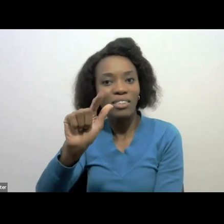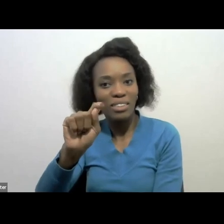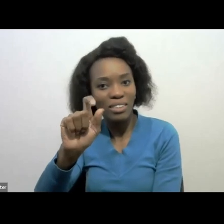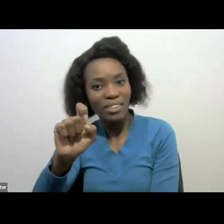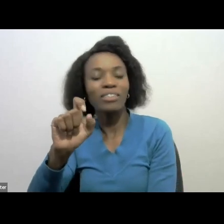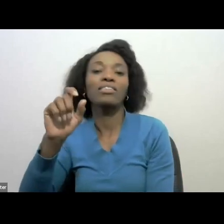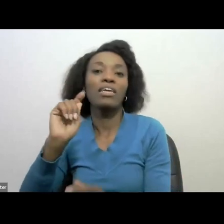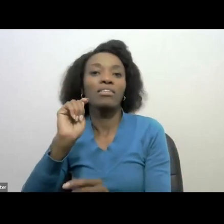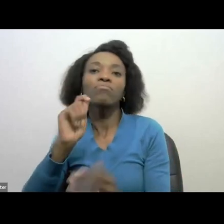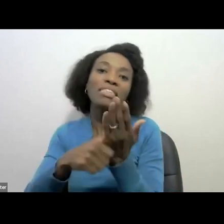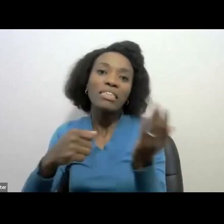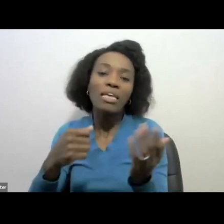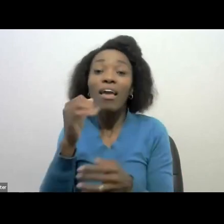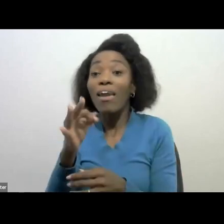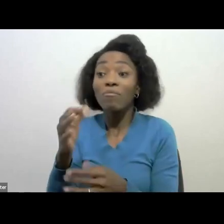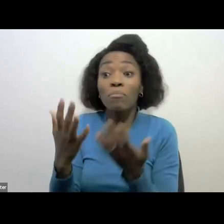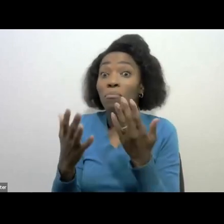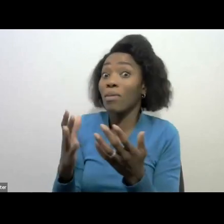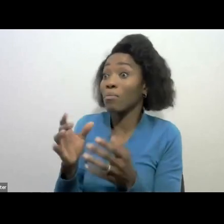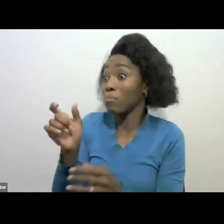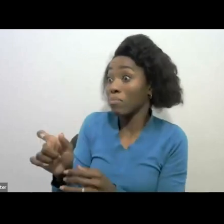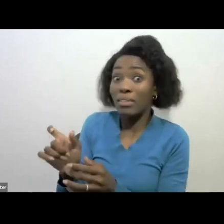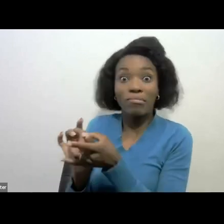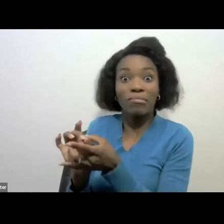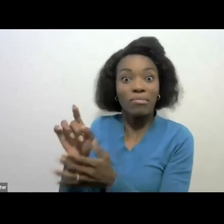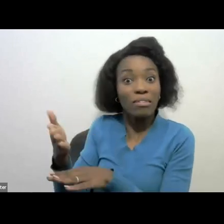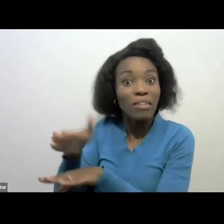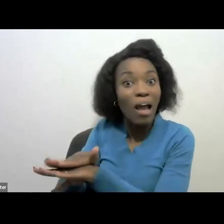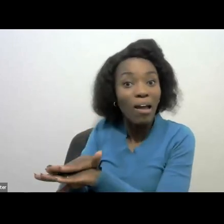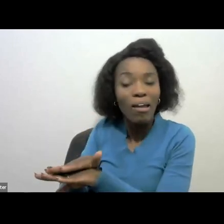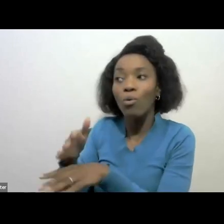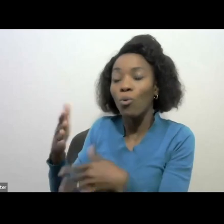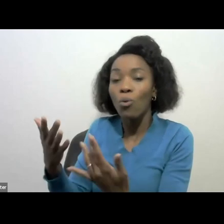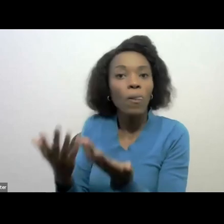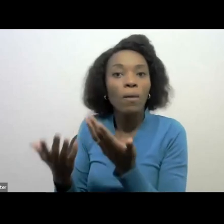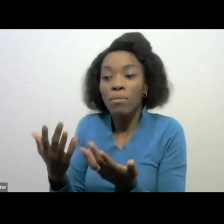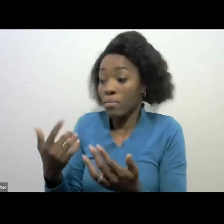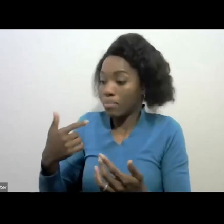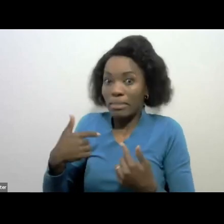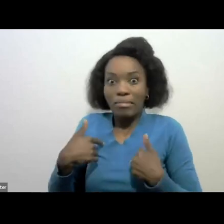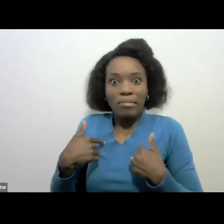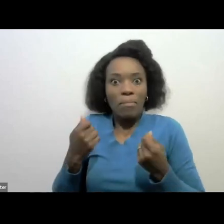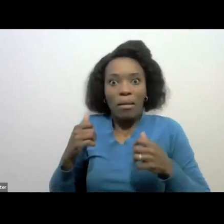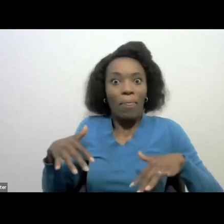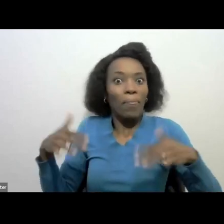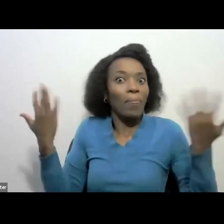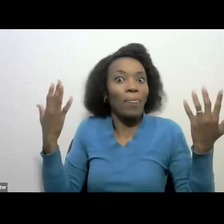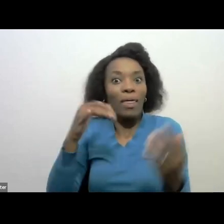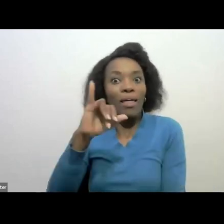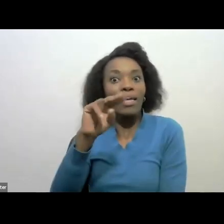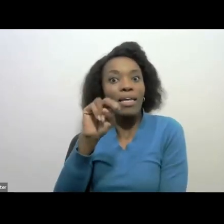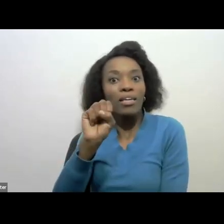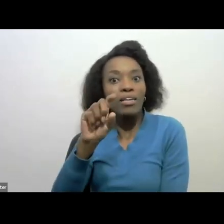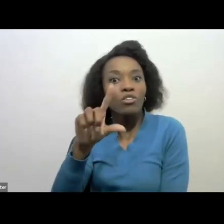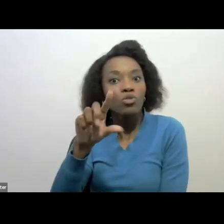on a deceased estate process or or can find yourself in insolvent then you also have to know the process